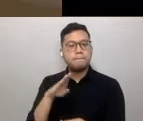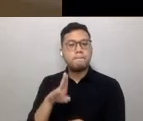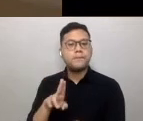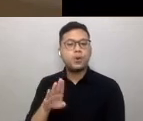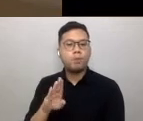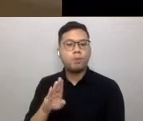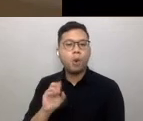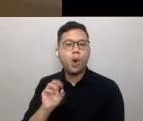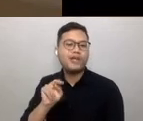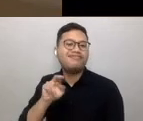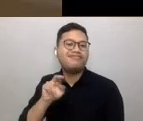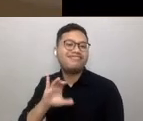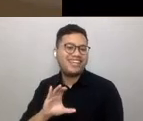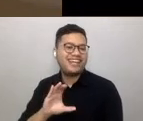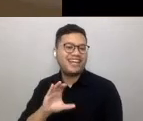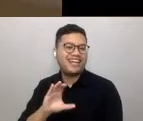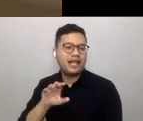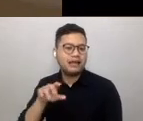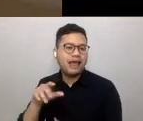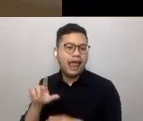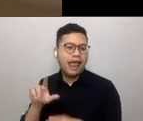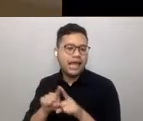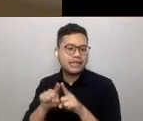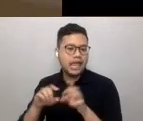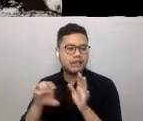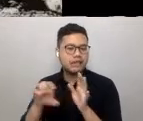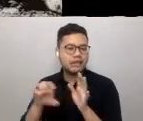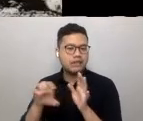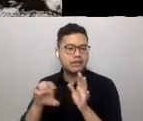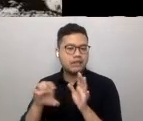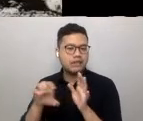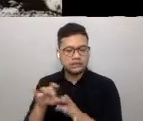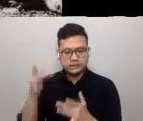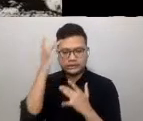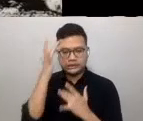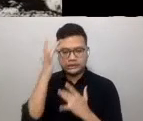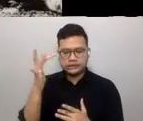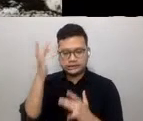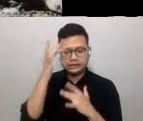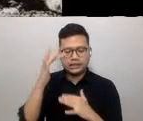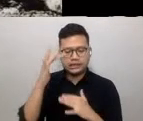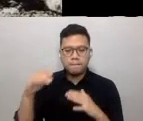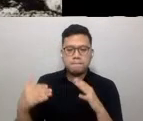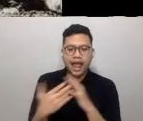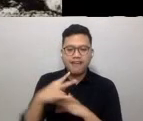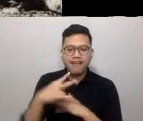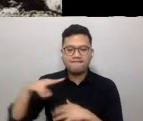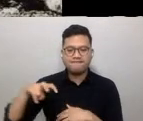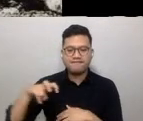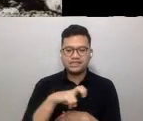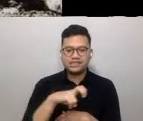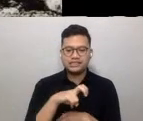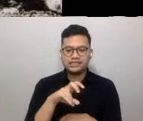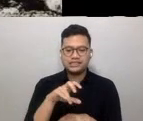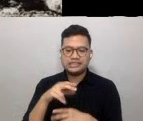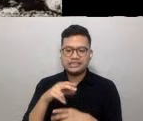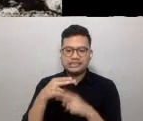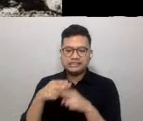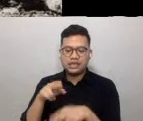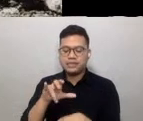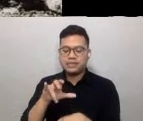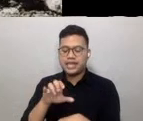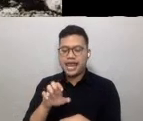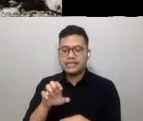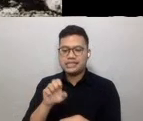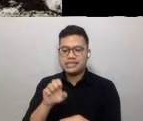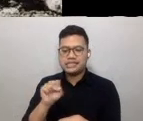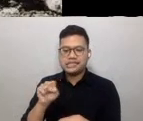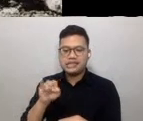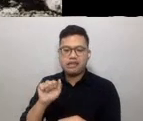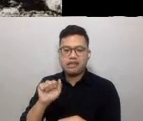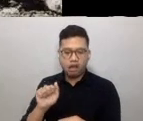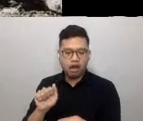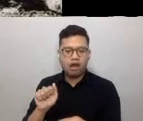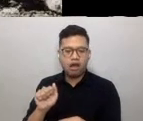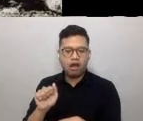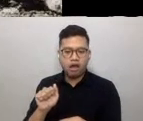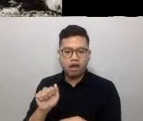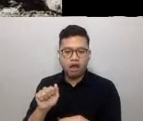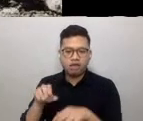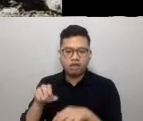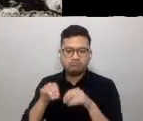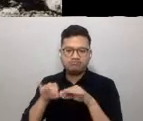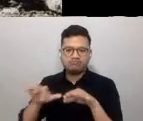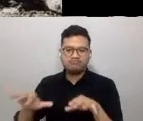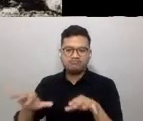bubonic plague as an example, a disease caused by the bacterium Yersia pestis that circulated among